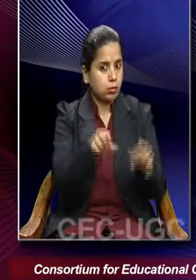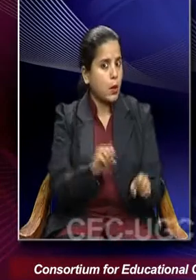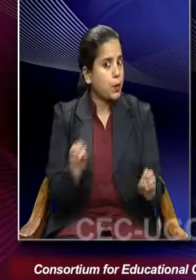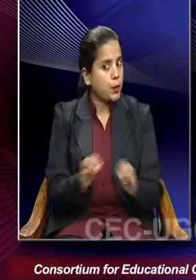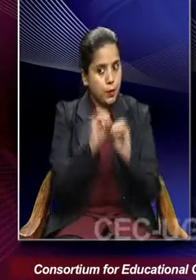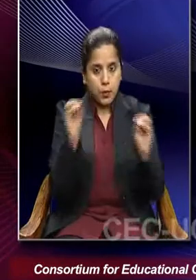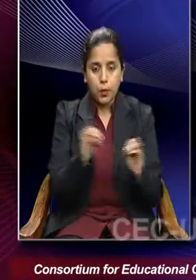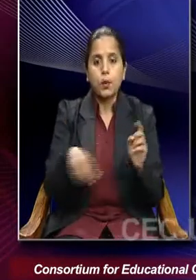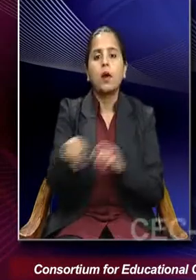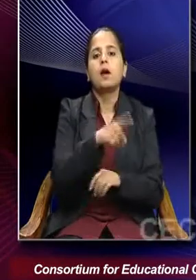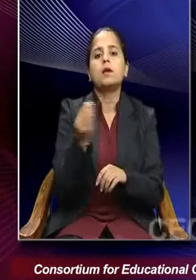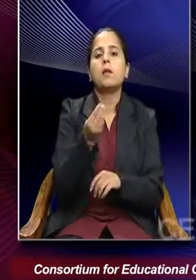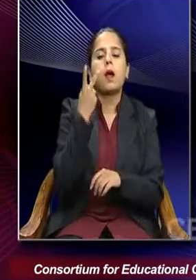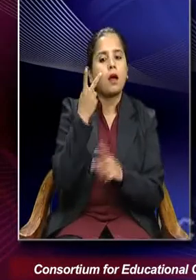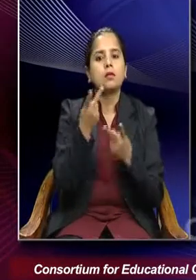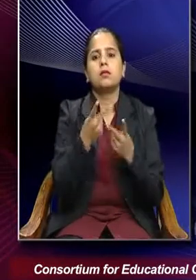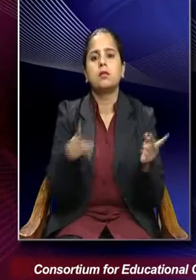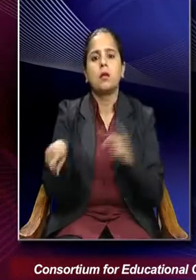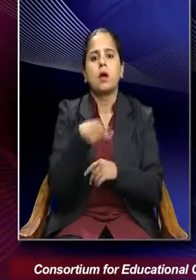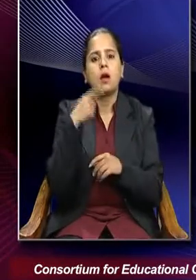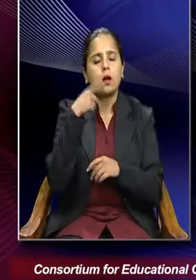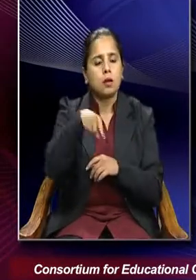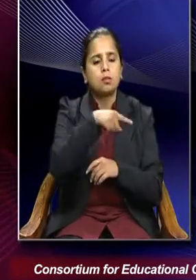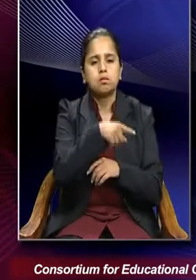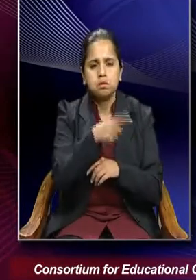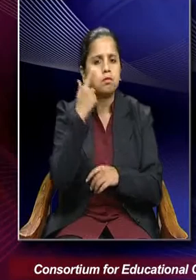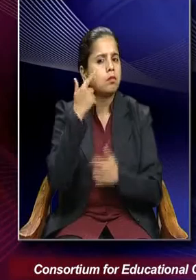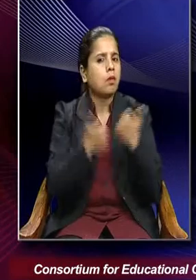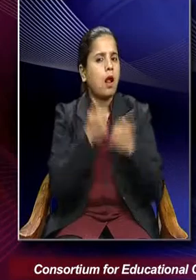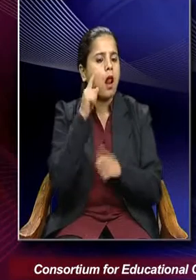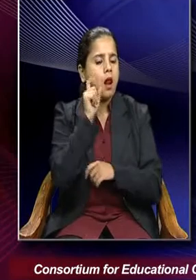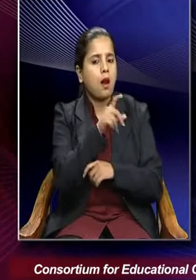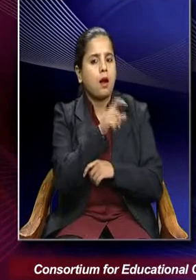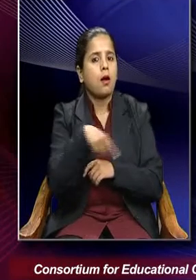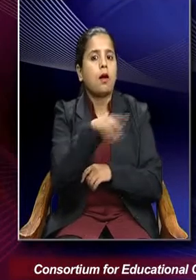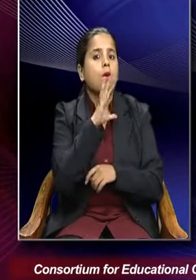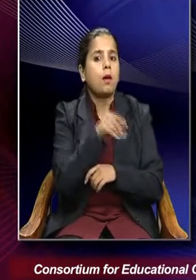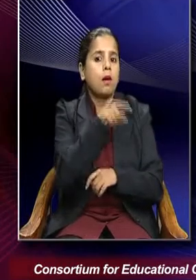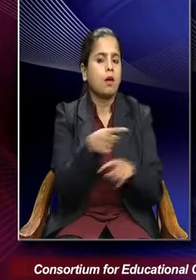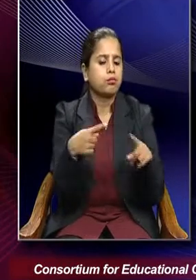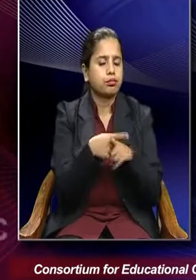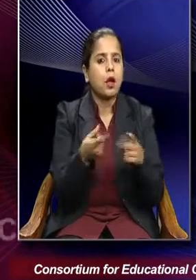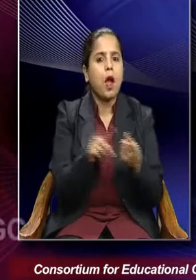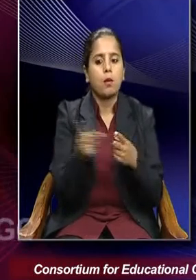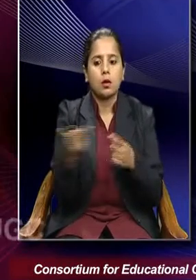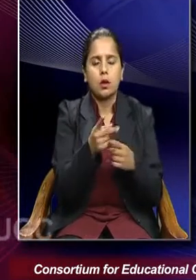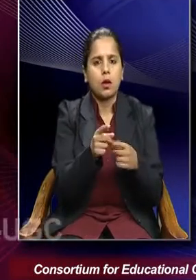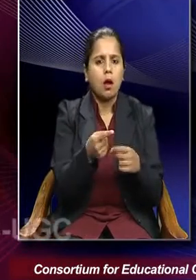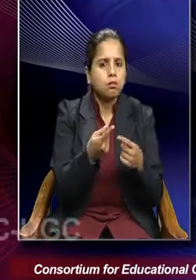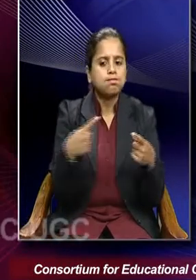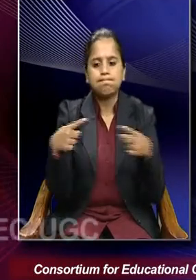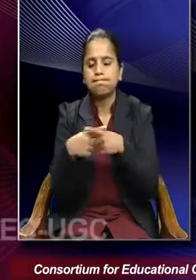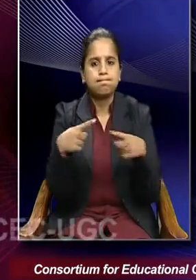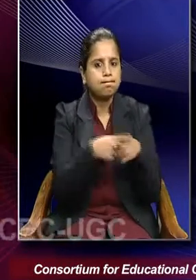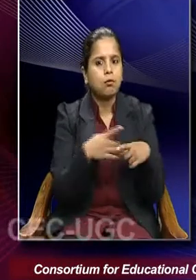are kind of seen as contesting. A conflict emerges between the two and this leads to